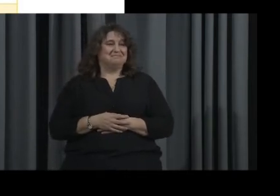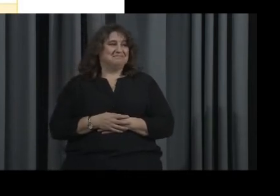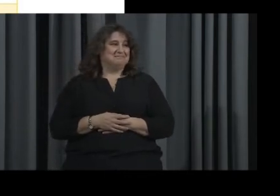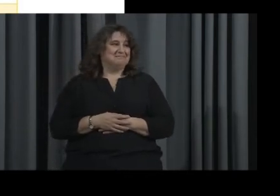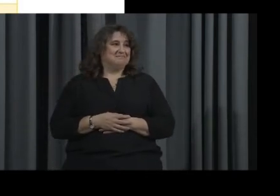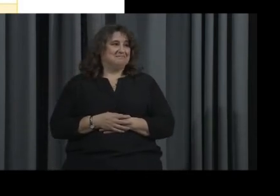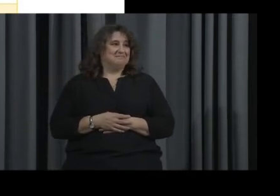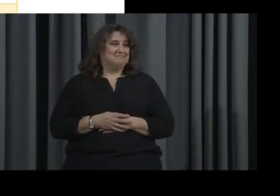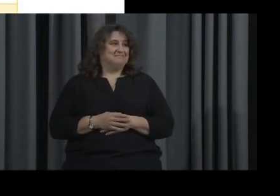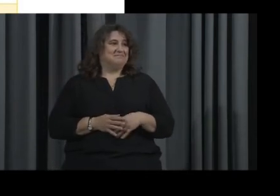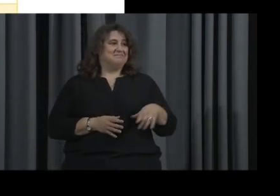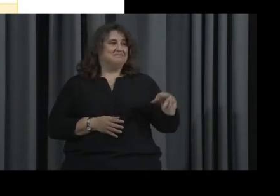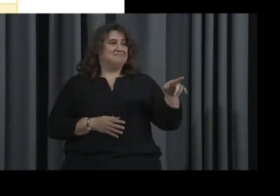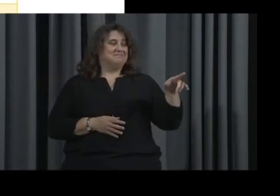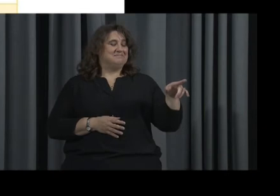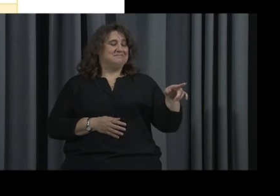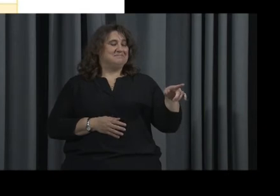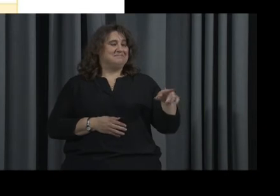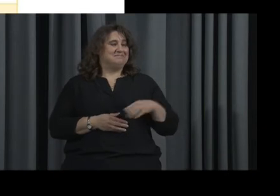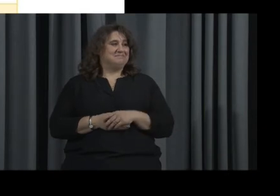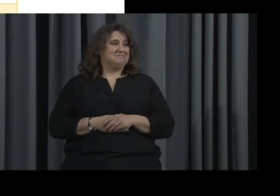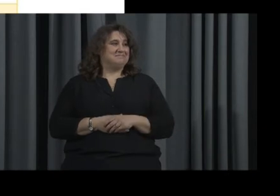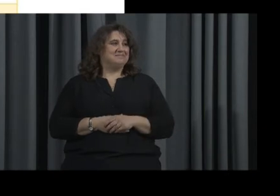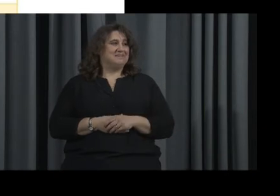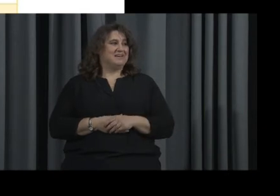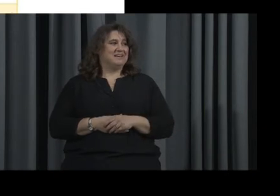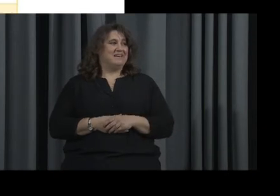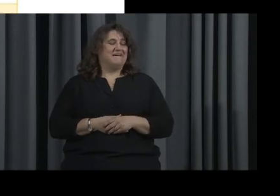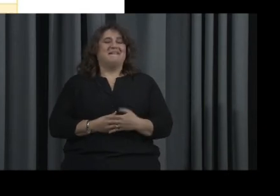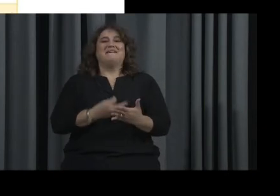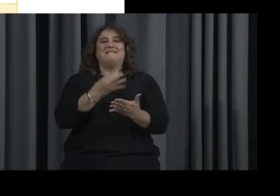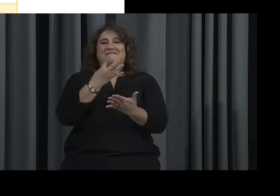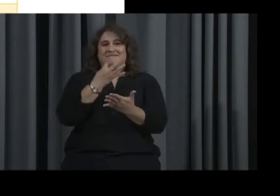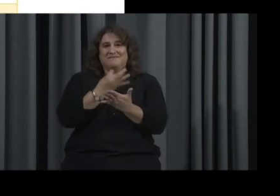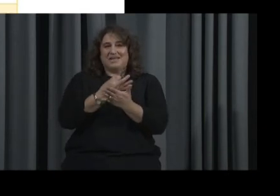All right. I have financial stability.